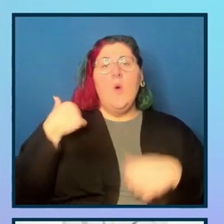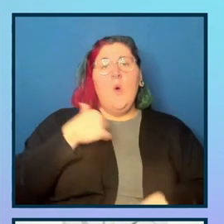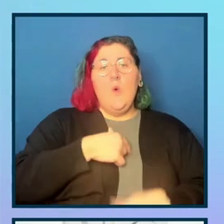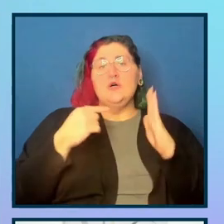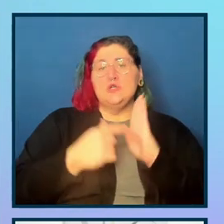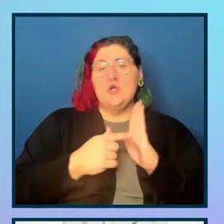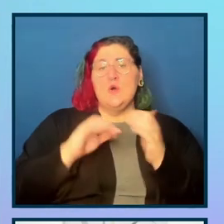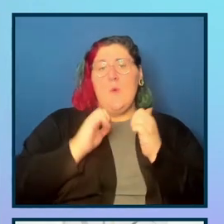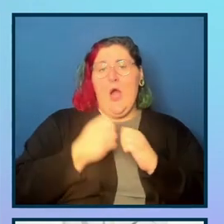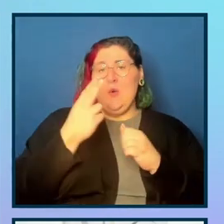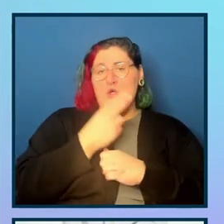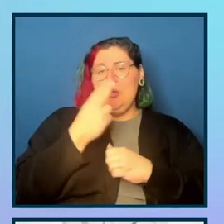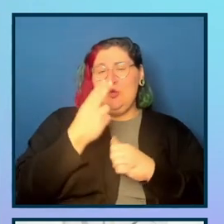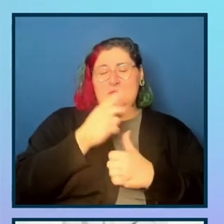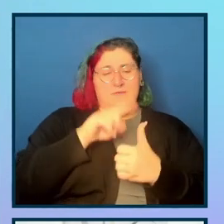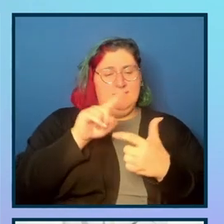dev cycle can get you big results.